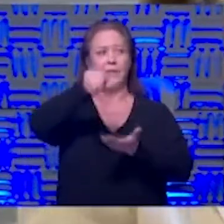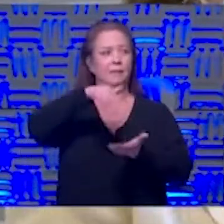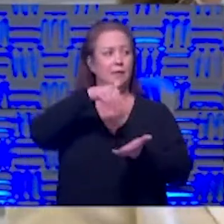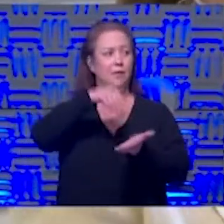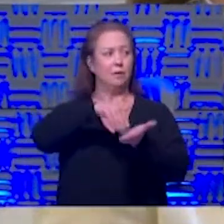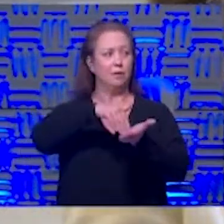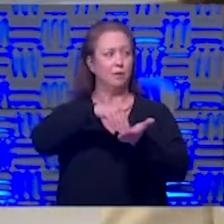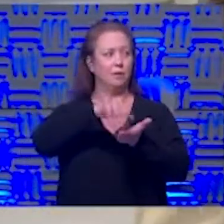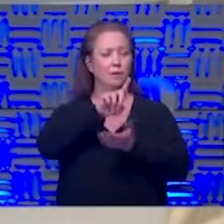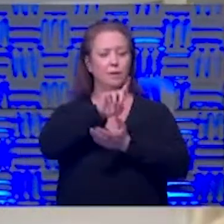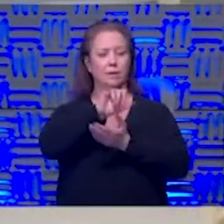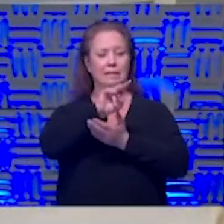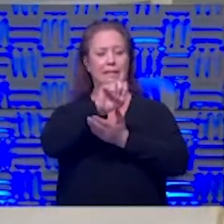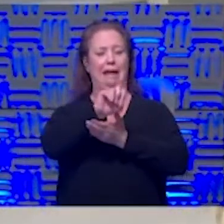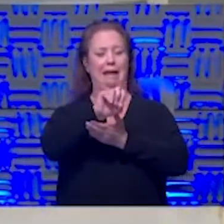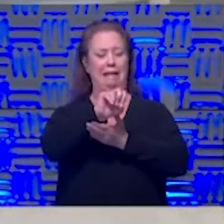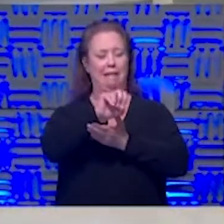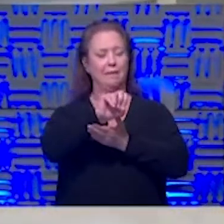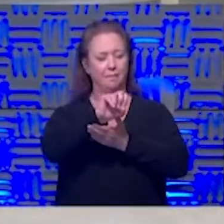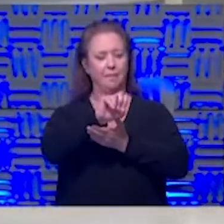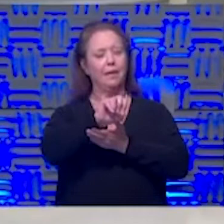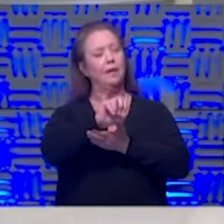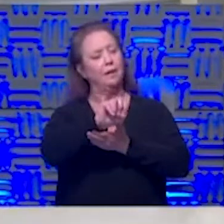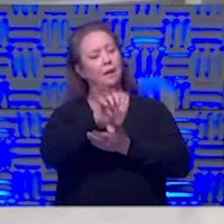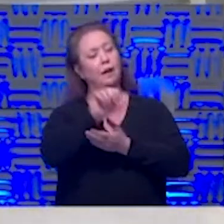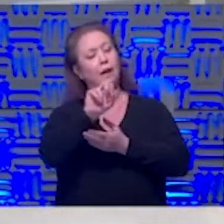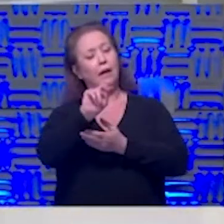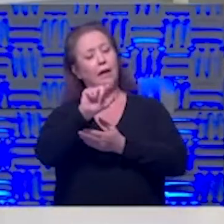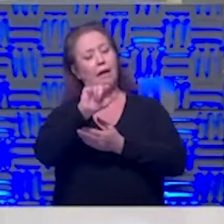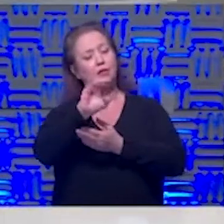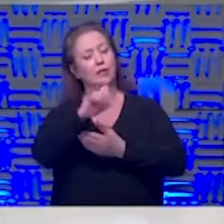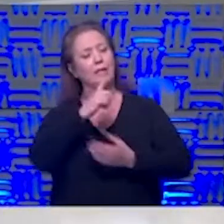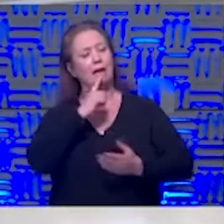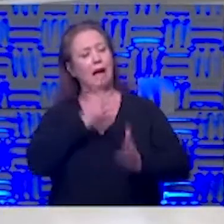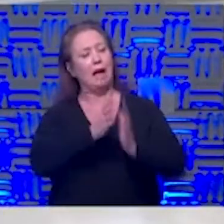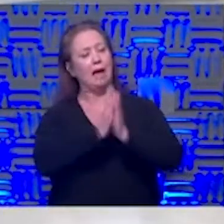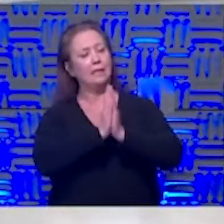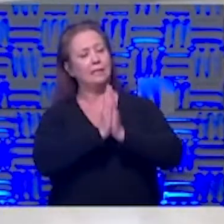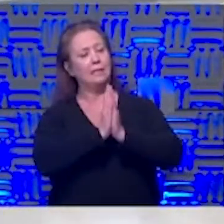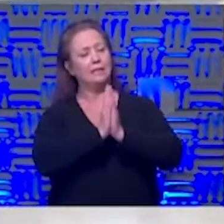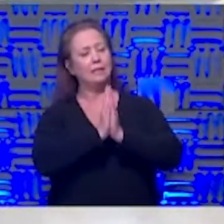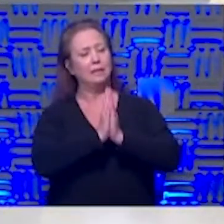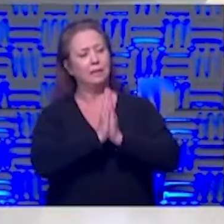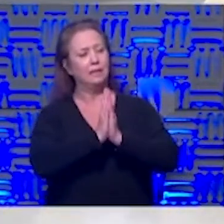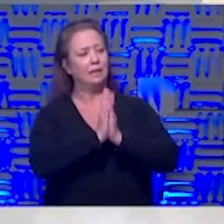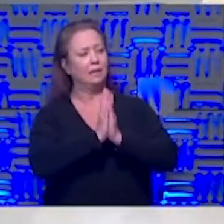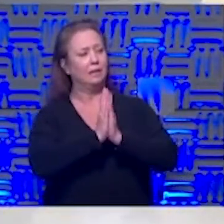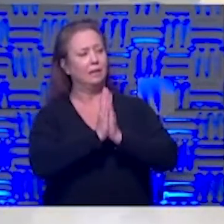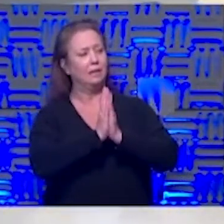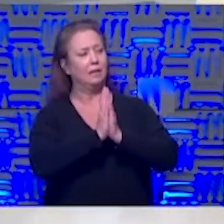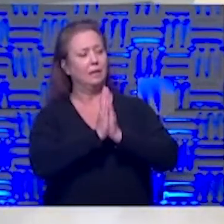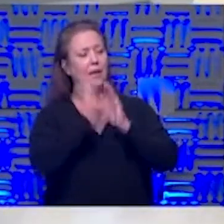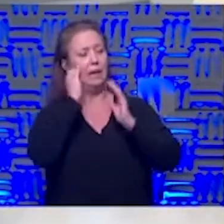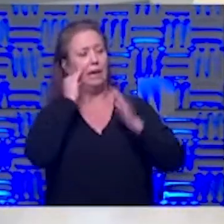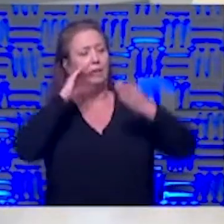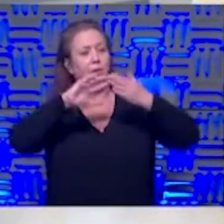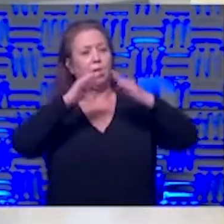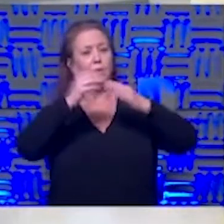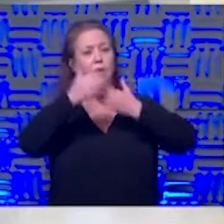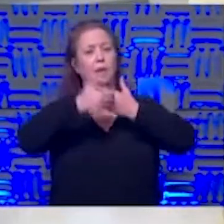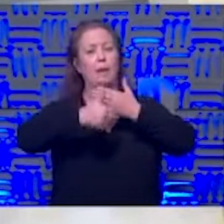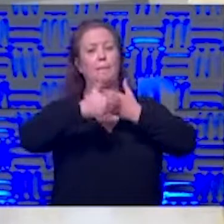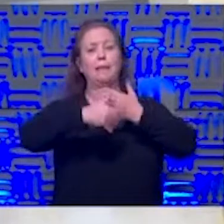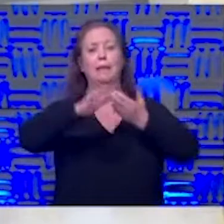diane so angie says that her question is that the asking if the community blood center